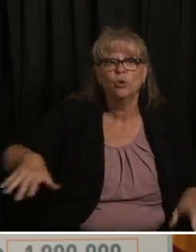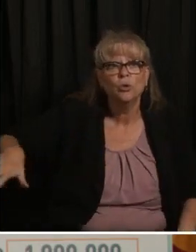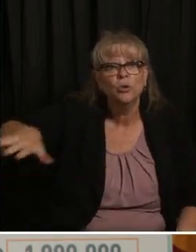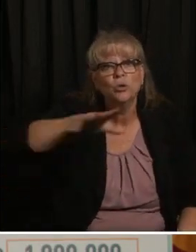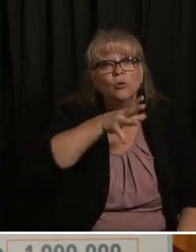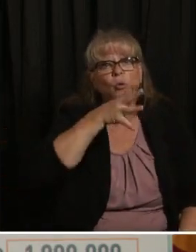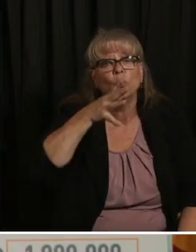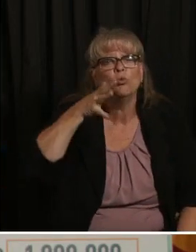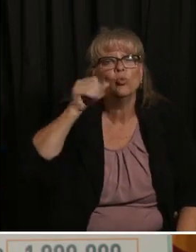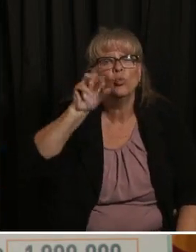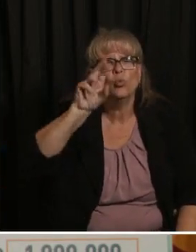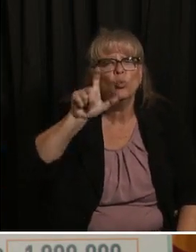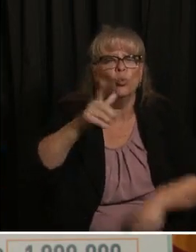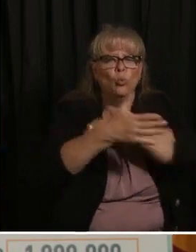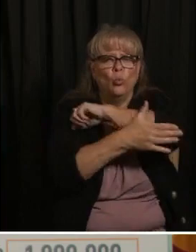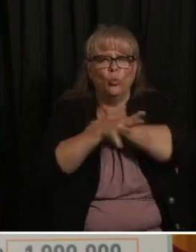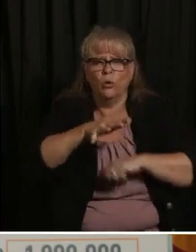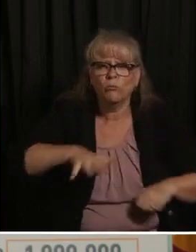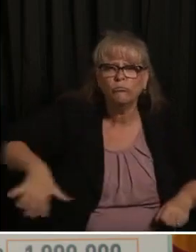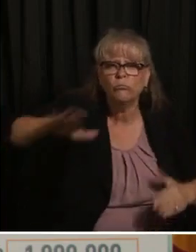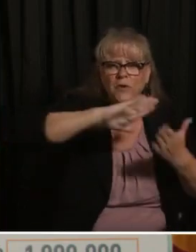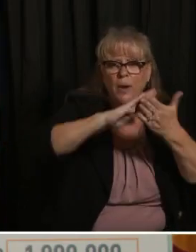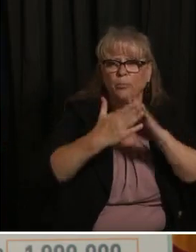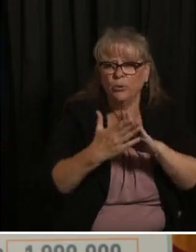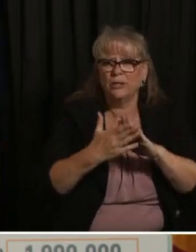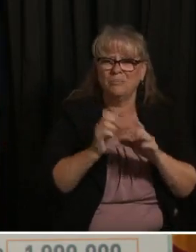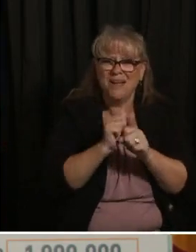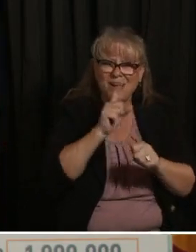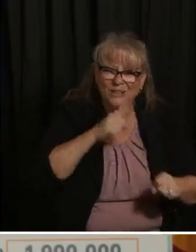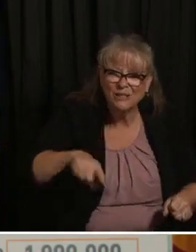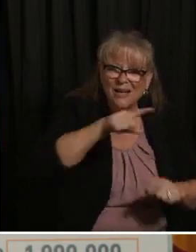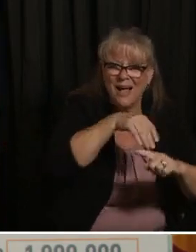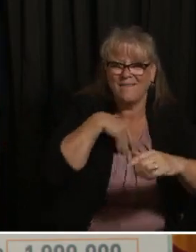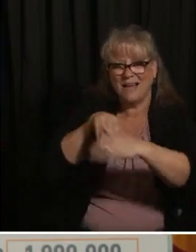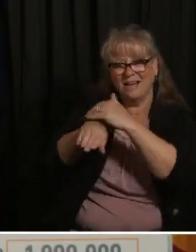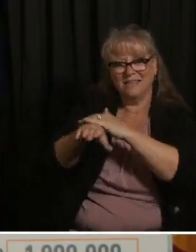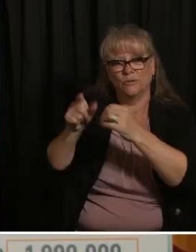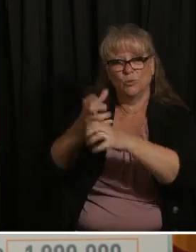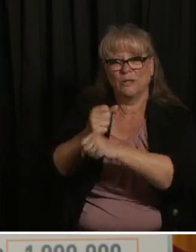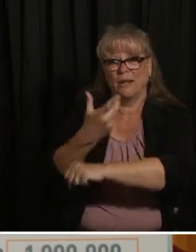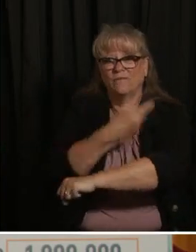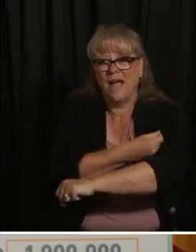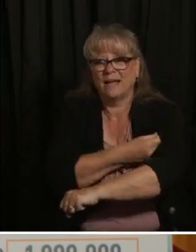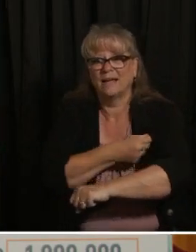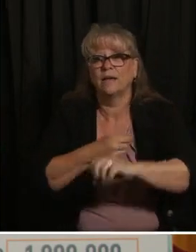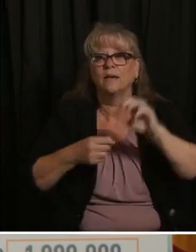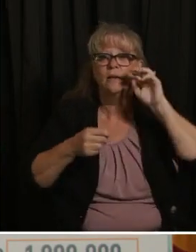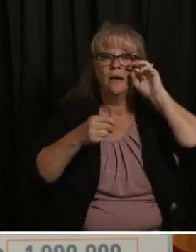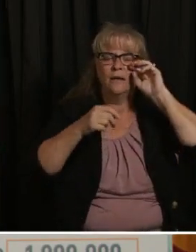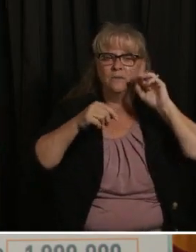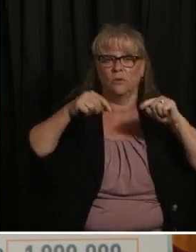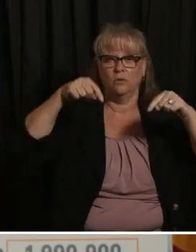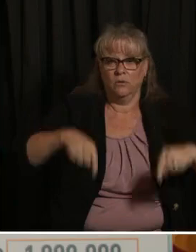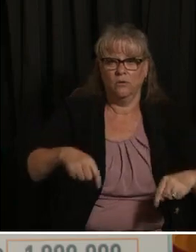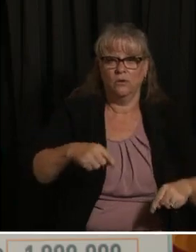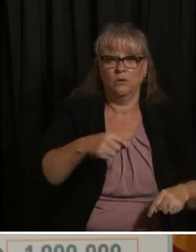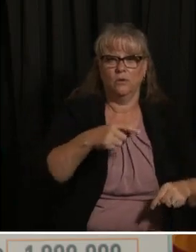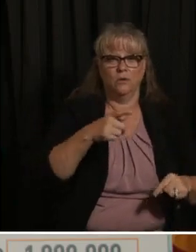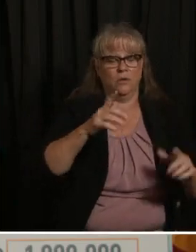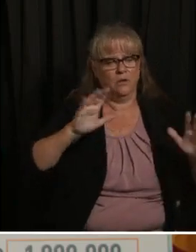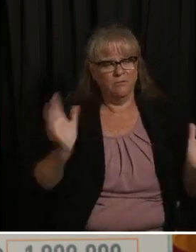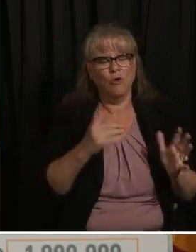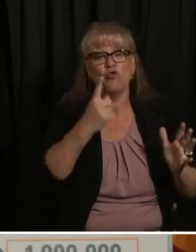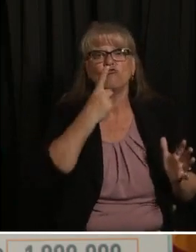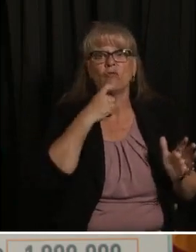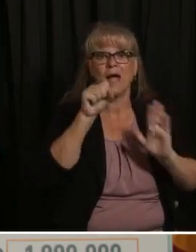to ensure that some of those red states are getting their numbers up for vaccines no matter what your your politics are getting the vaccine is the